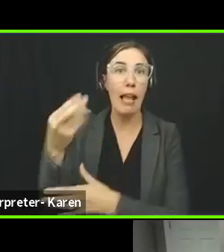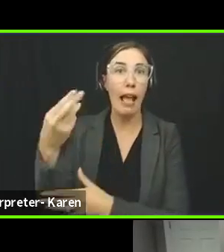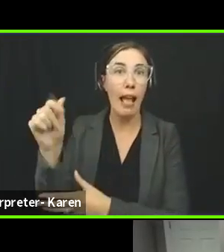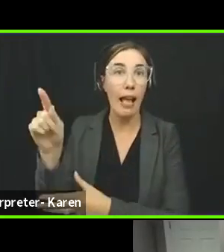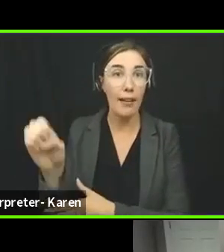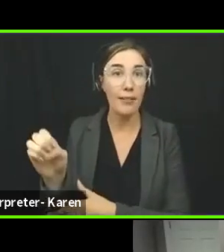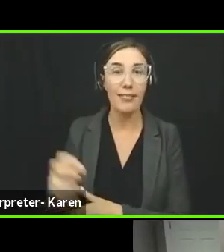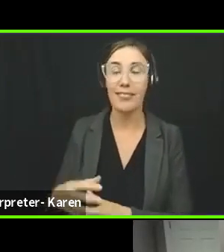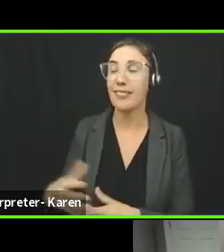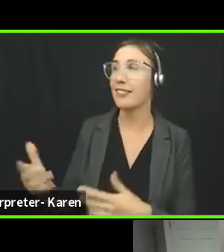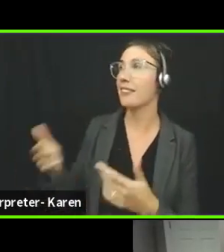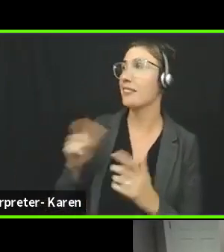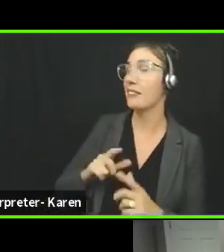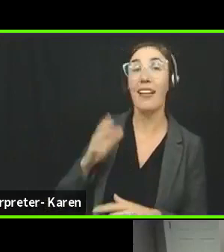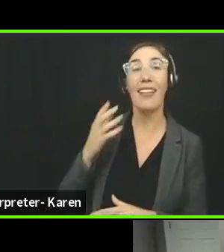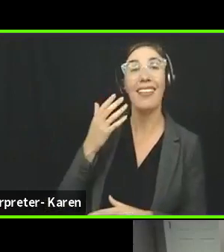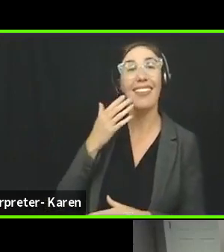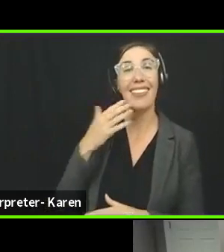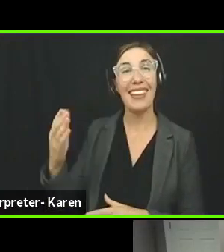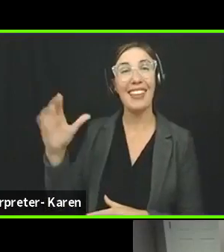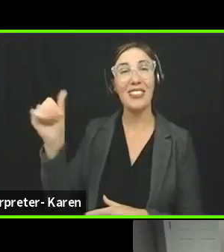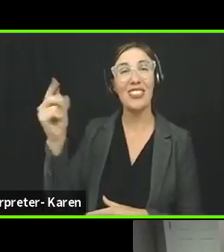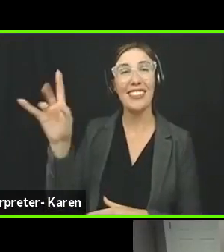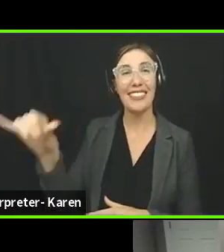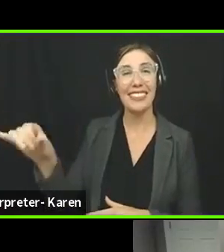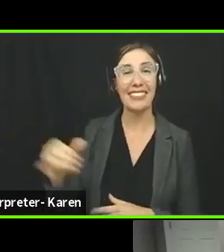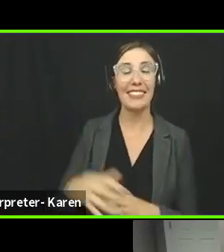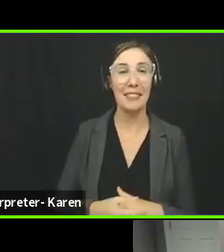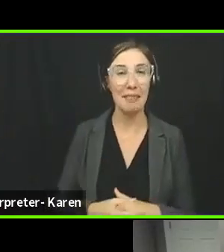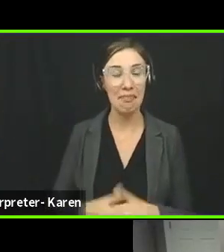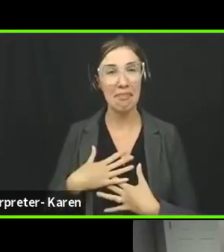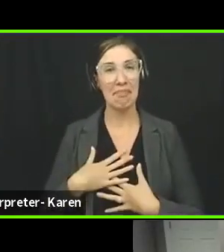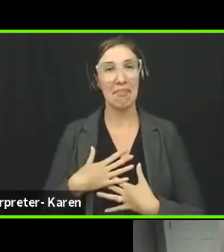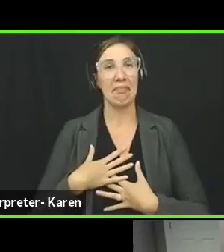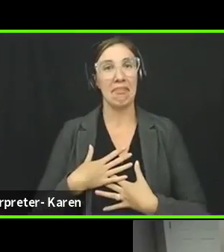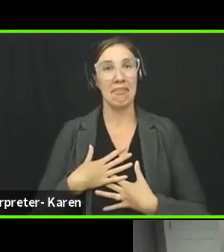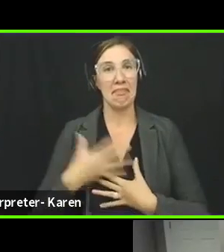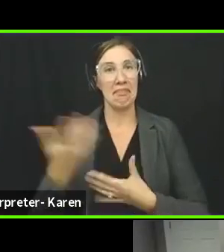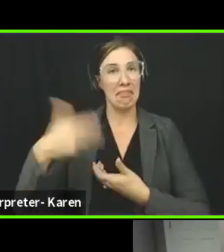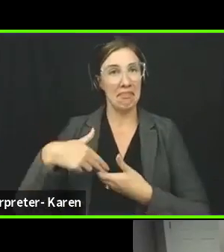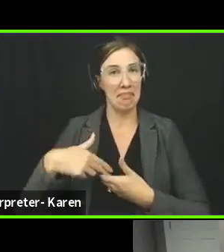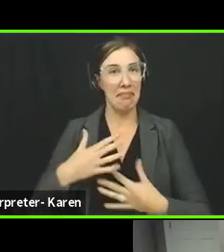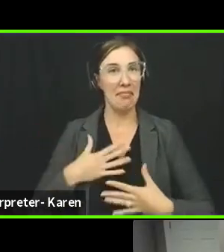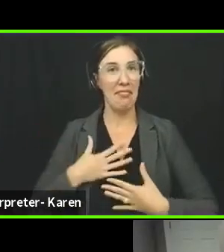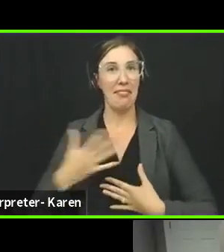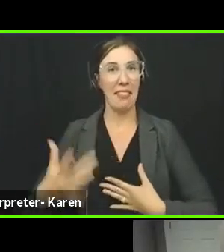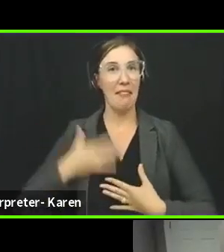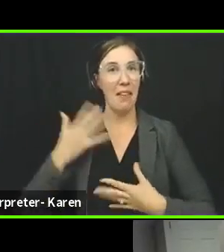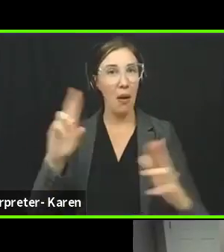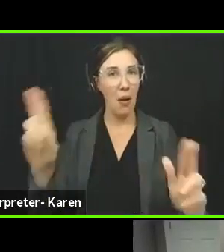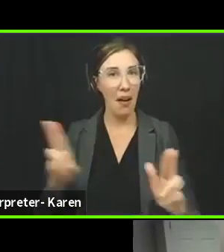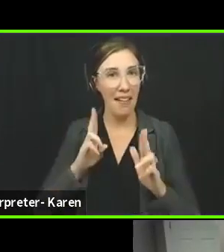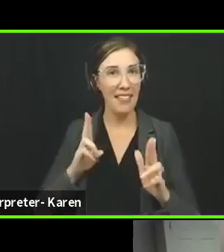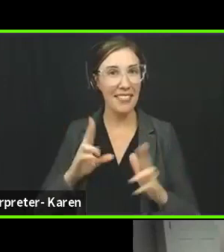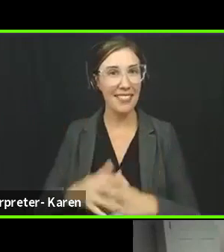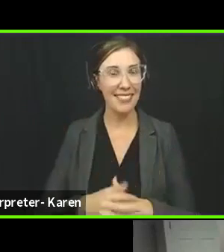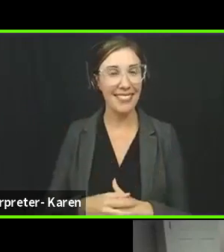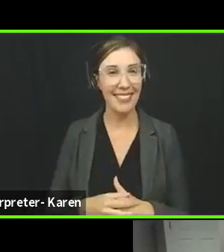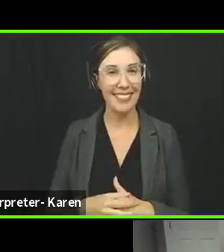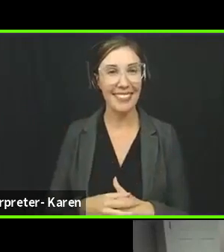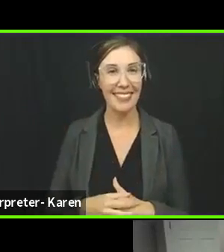Thank you, Shelley. I'm honored, too, to be part of this seminar panel.